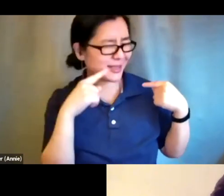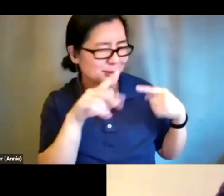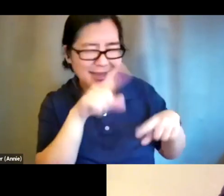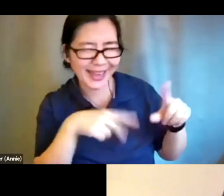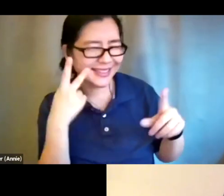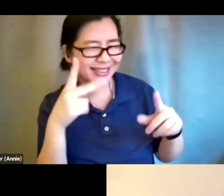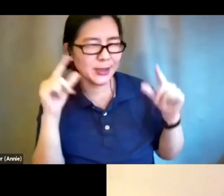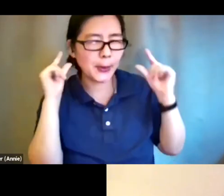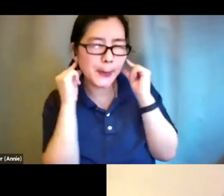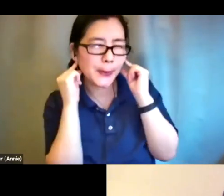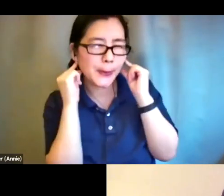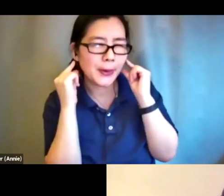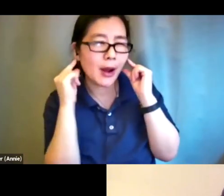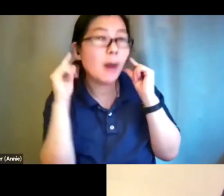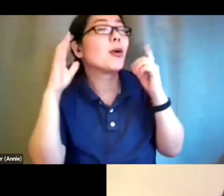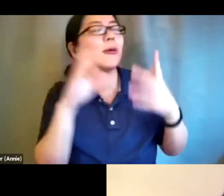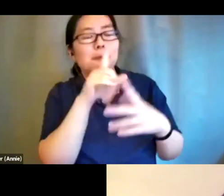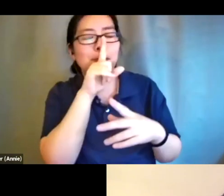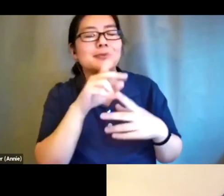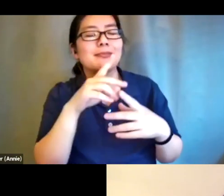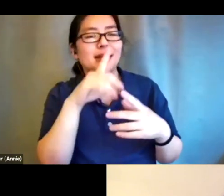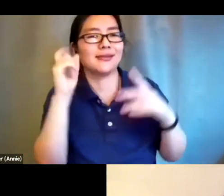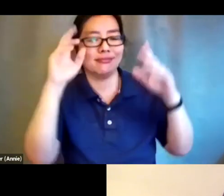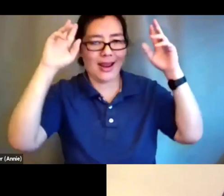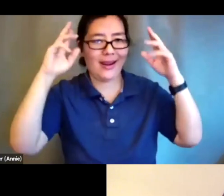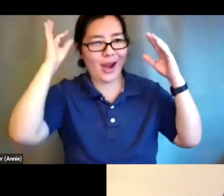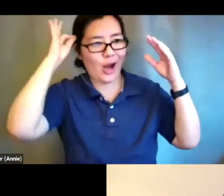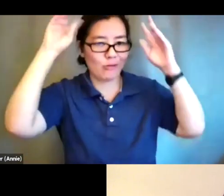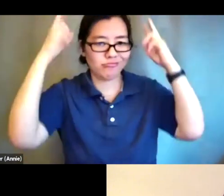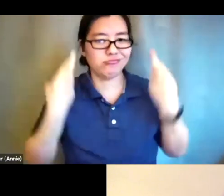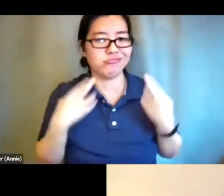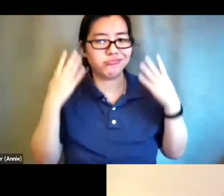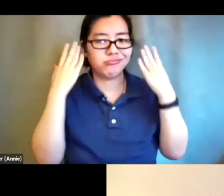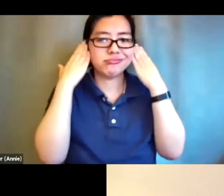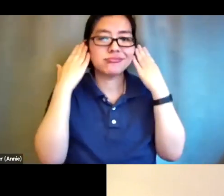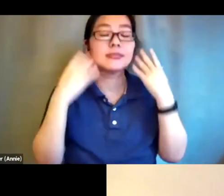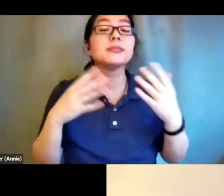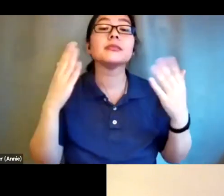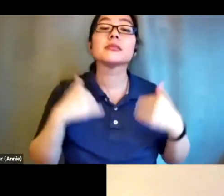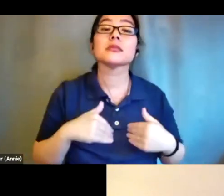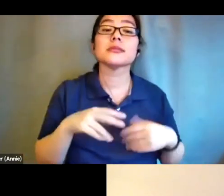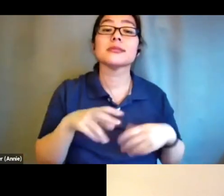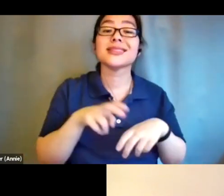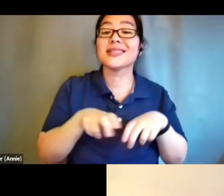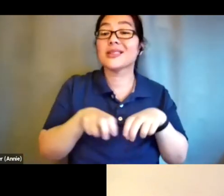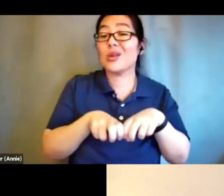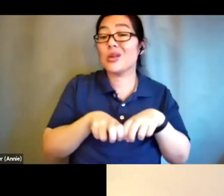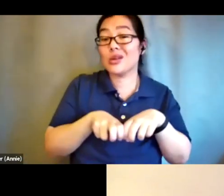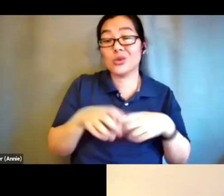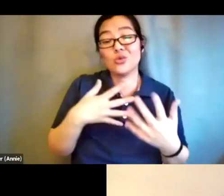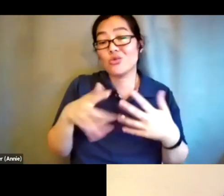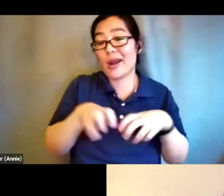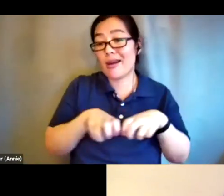because of my locks and i'm sitting on a gray couch with just a plain white wall behind me